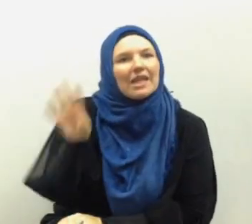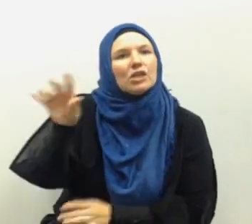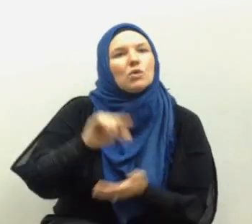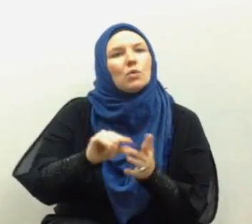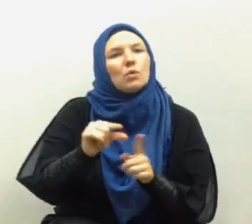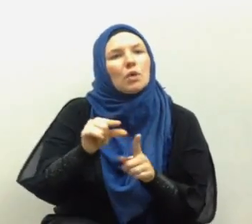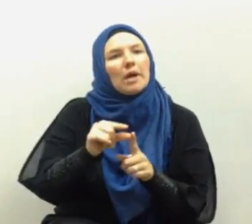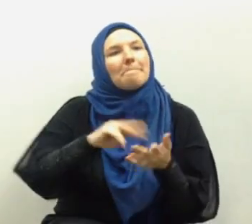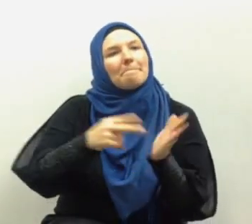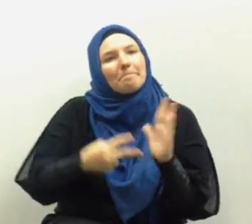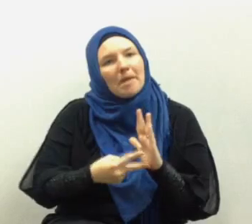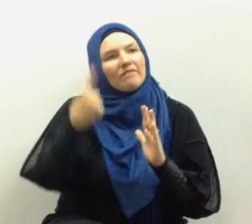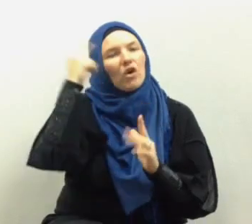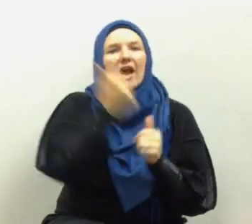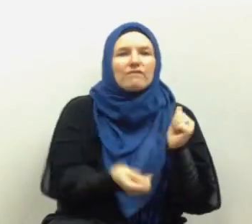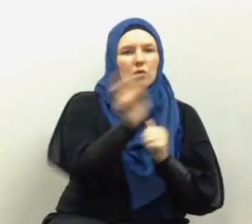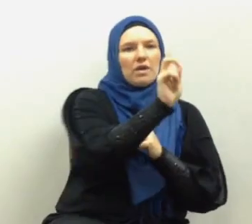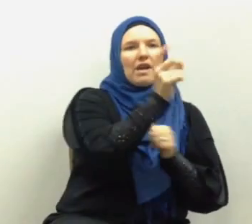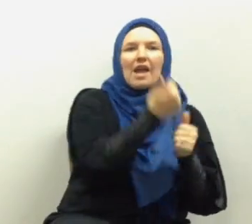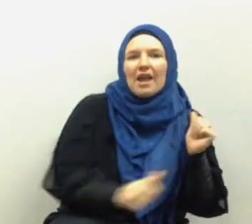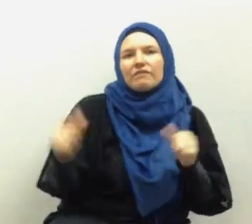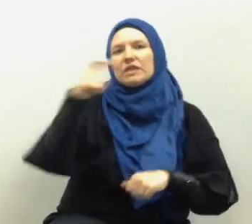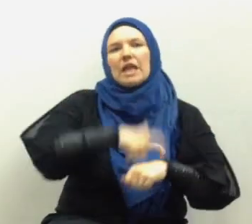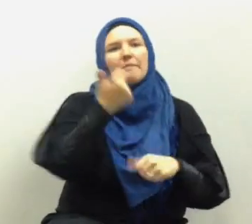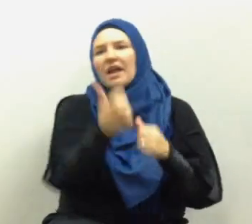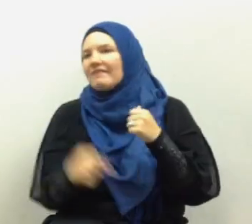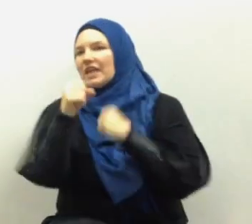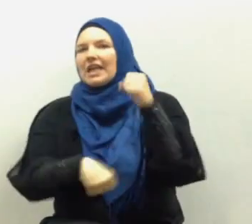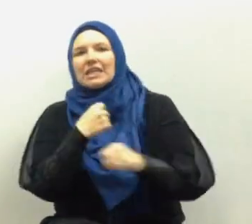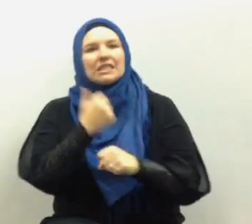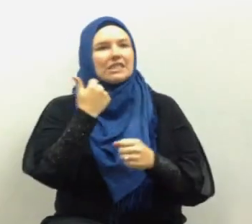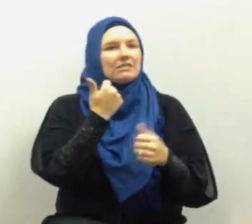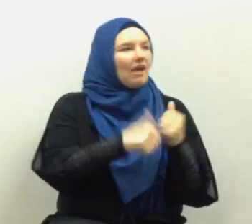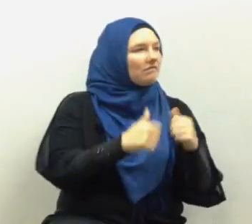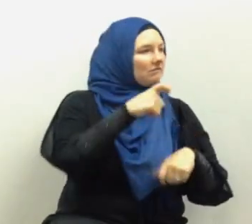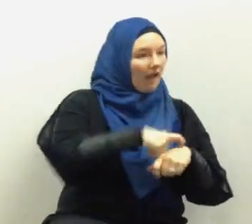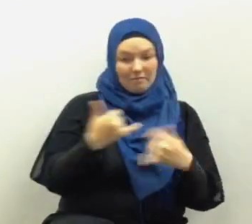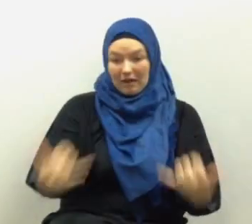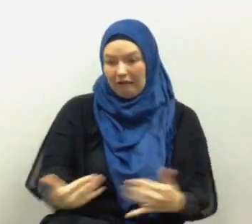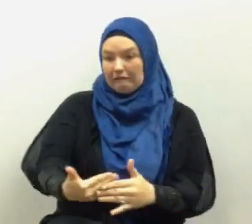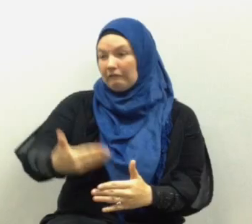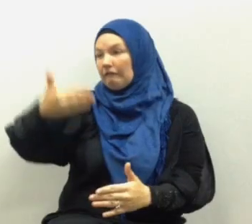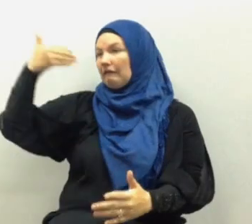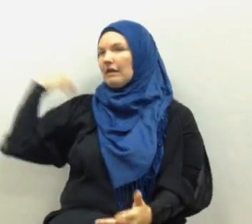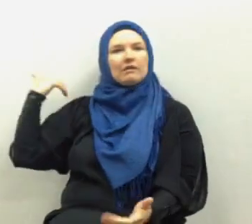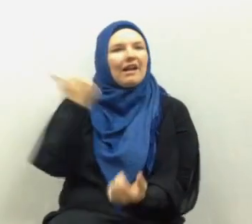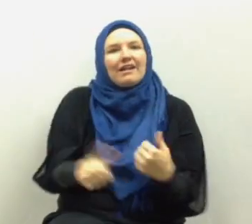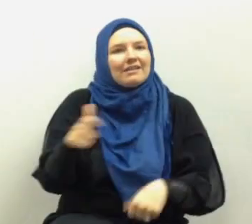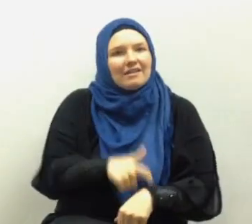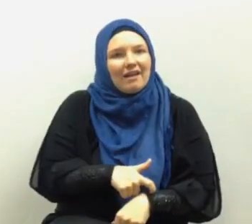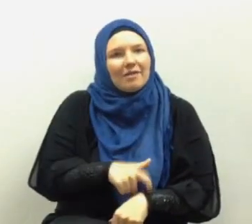are meant for people everywhere every time every year every generation